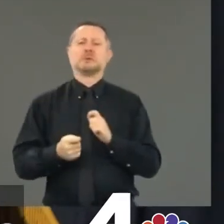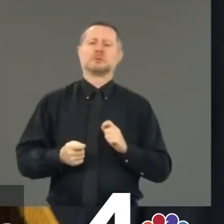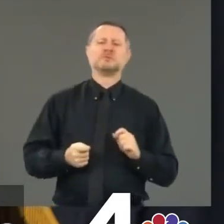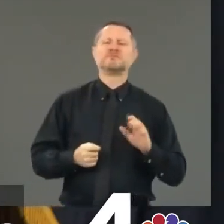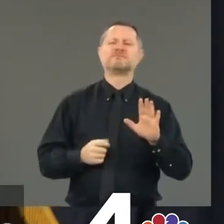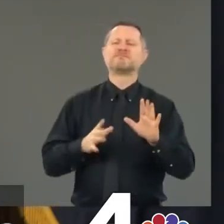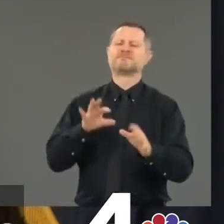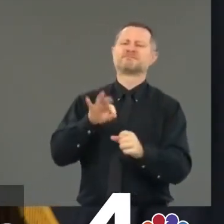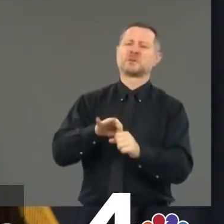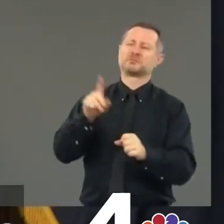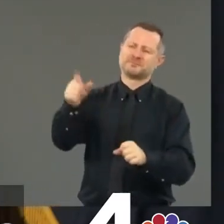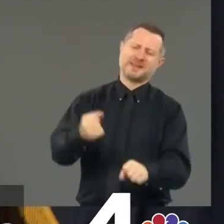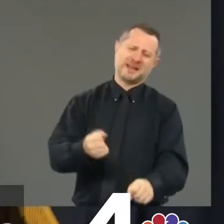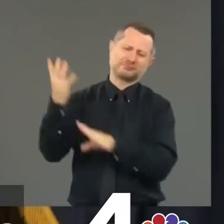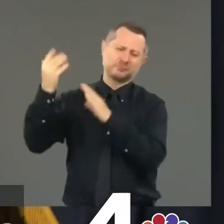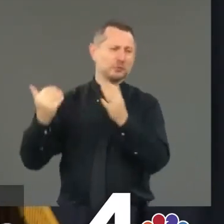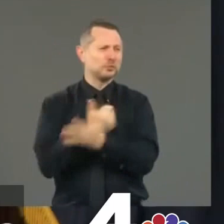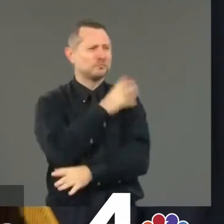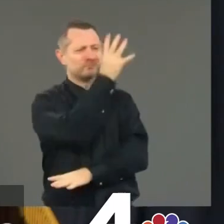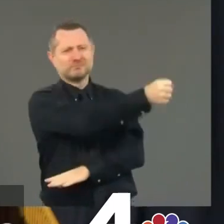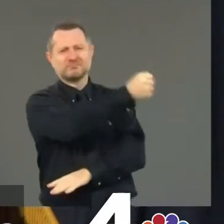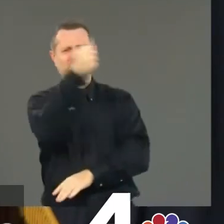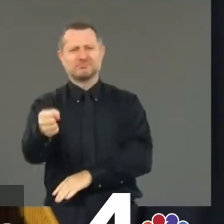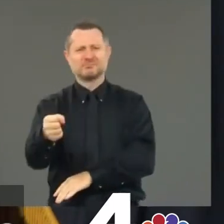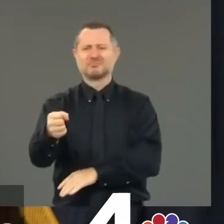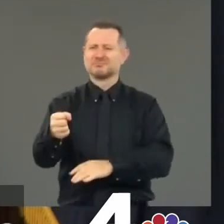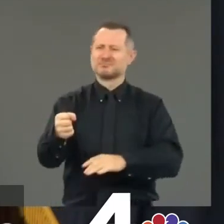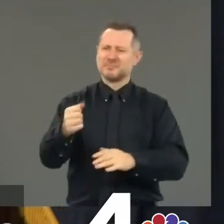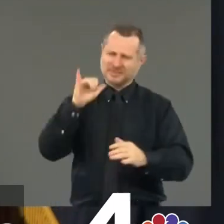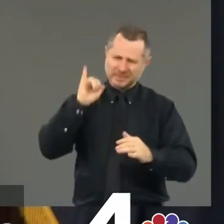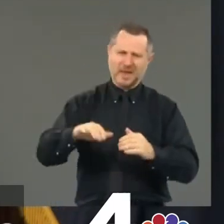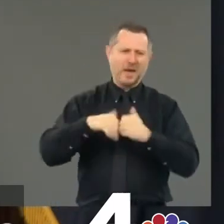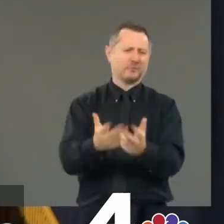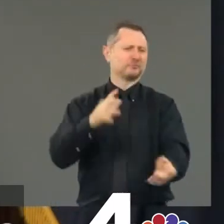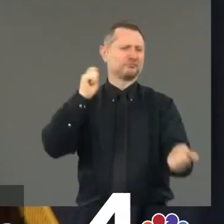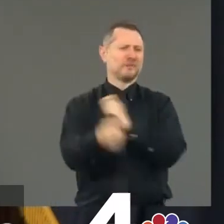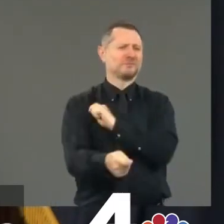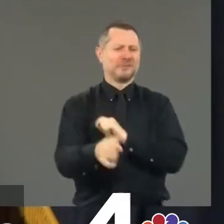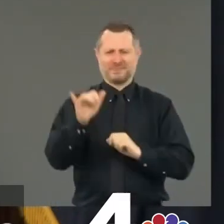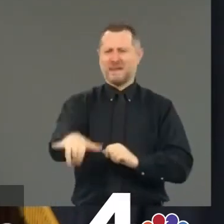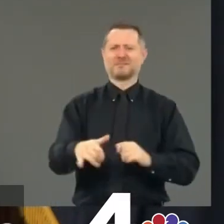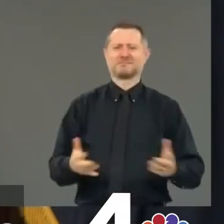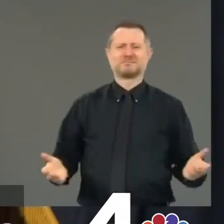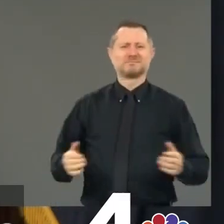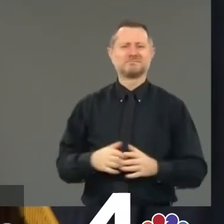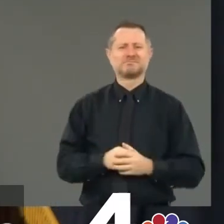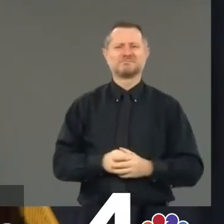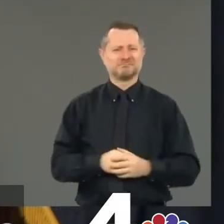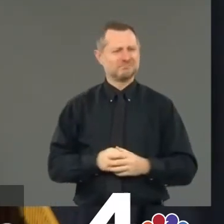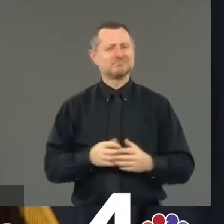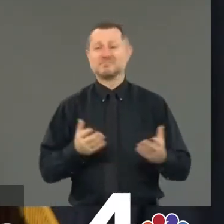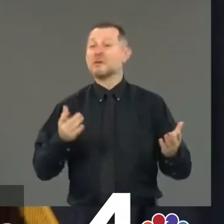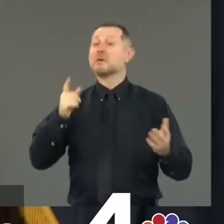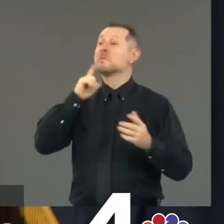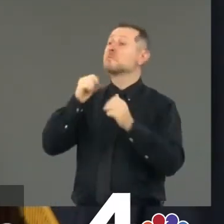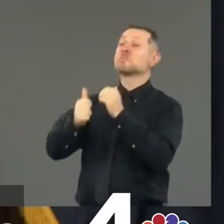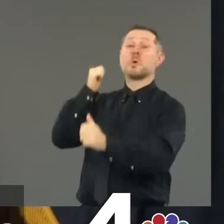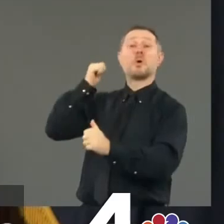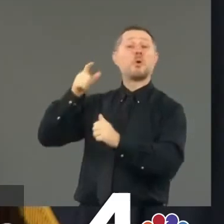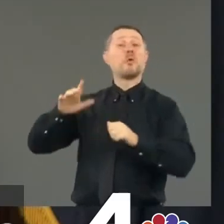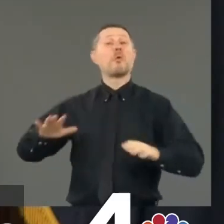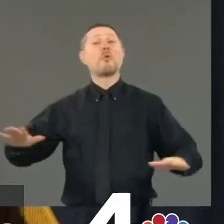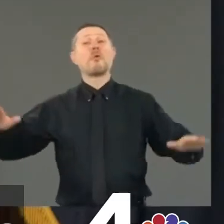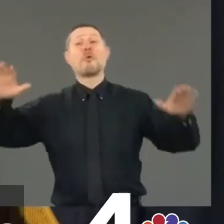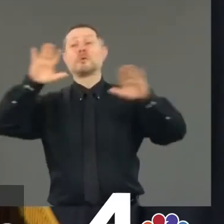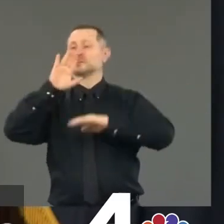them out. That's how you make change. Most Americans are good,